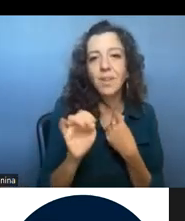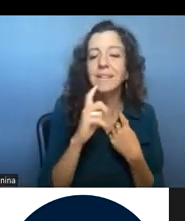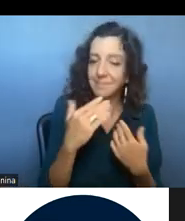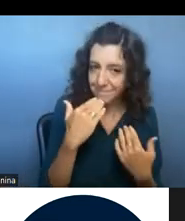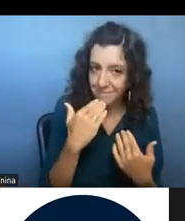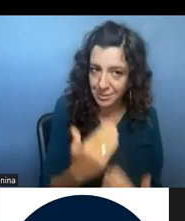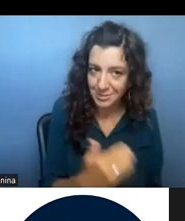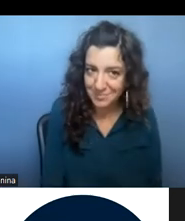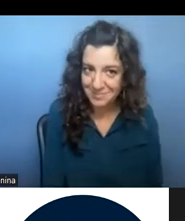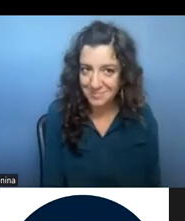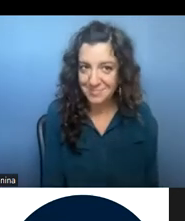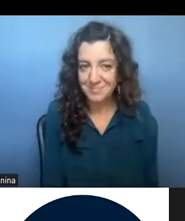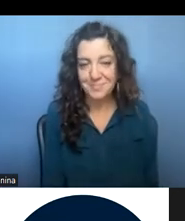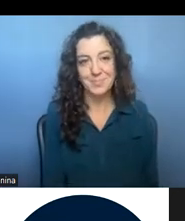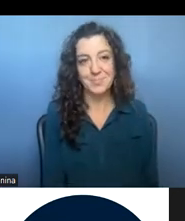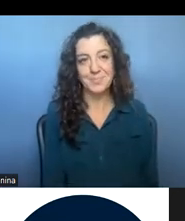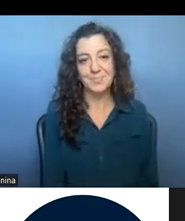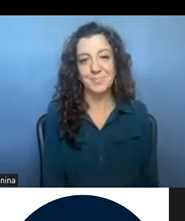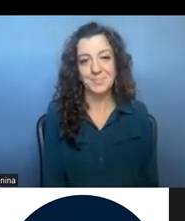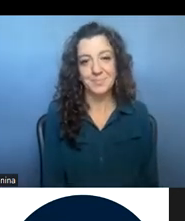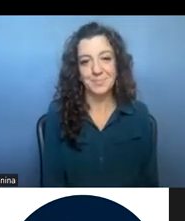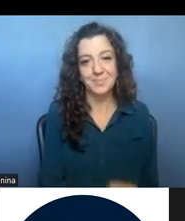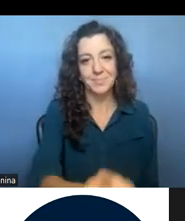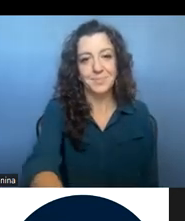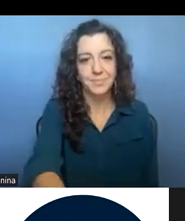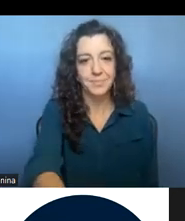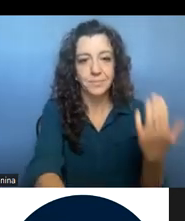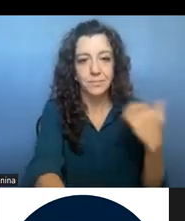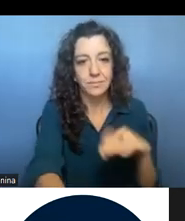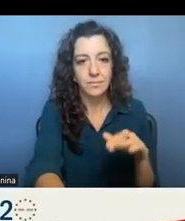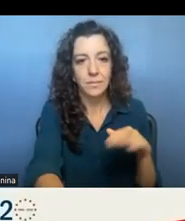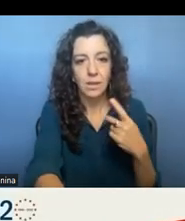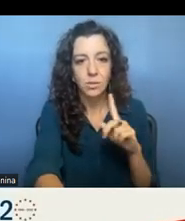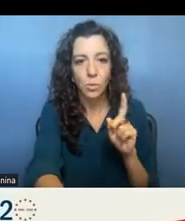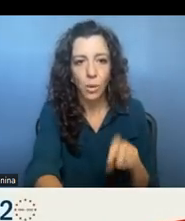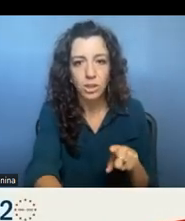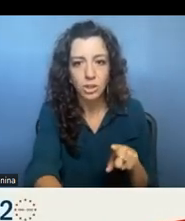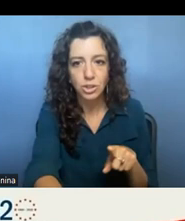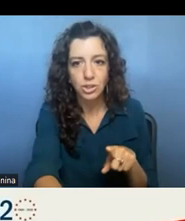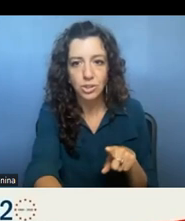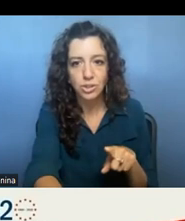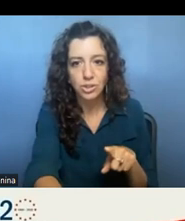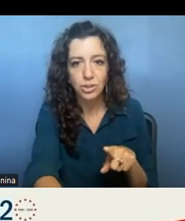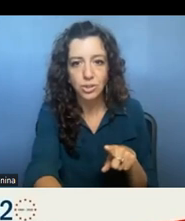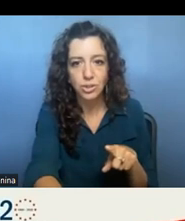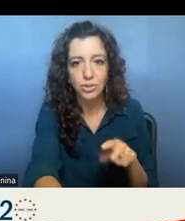um thank you nicole for that answer um so next question we've got here um